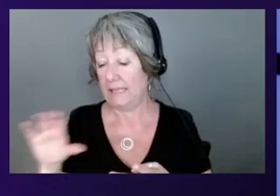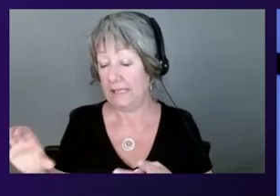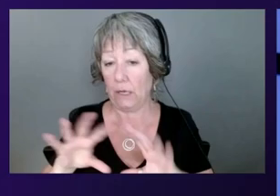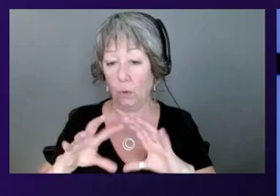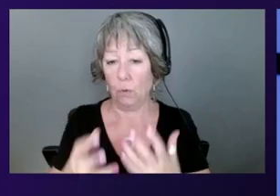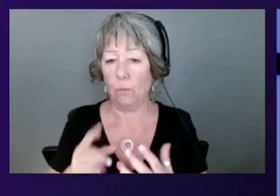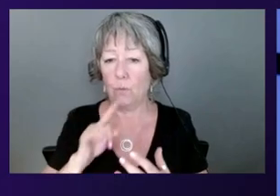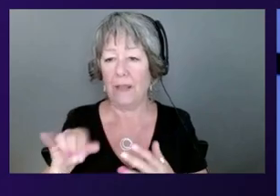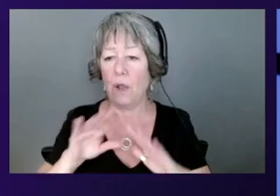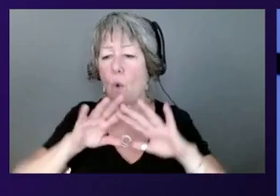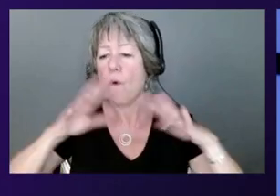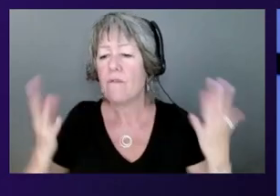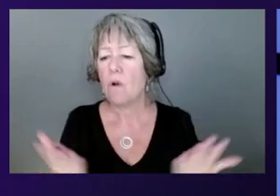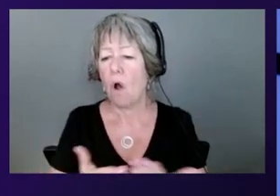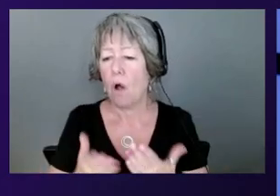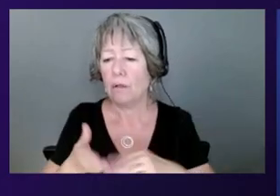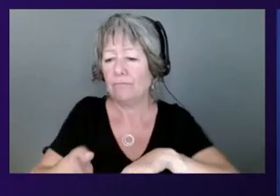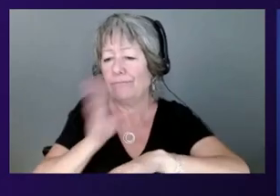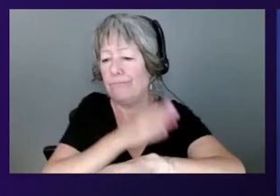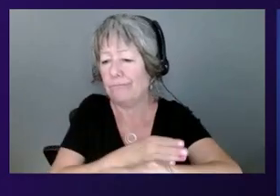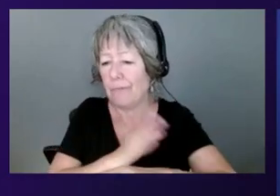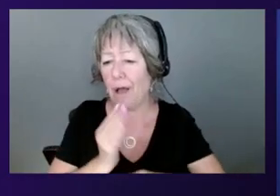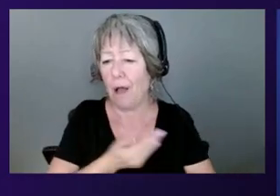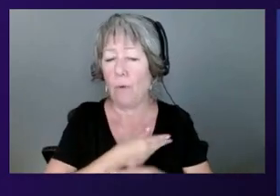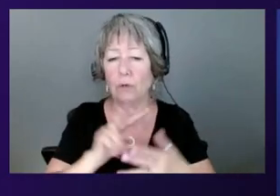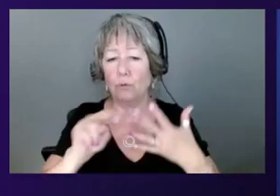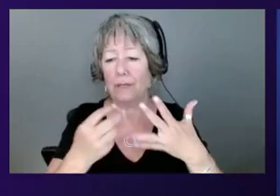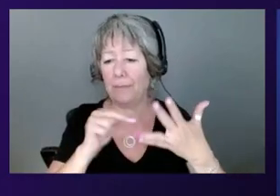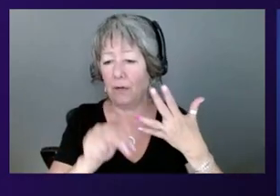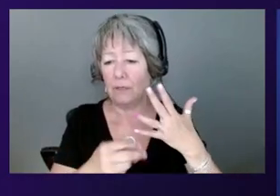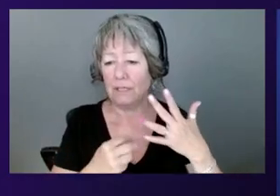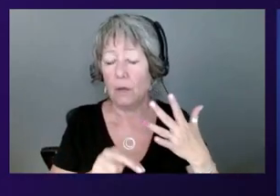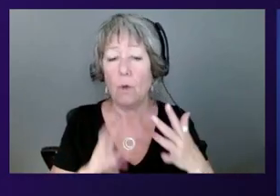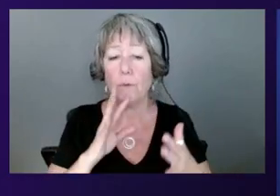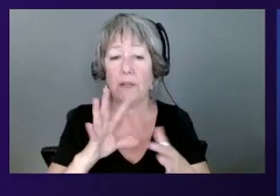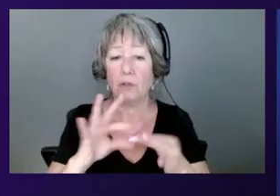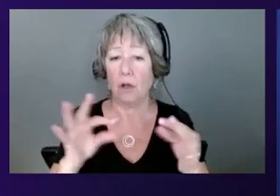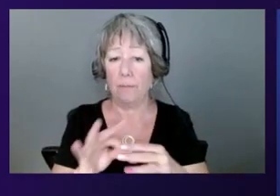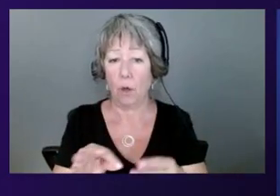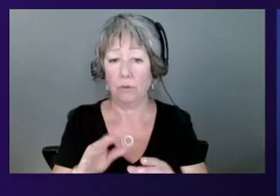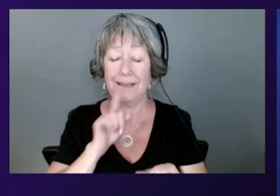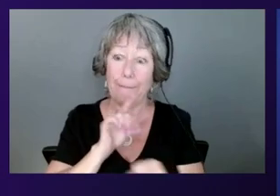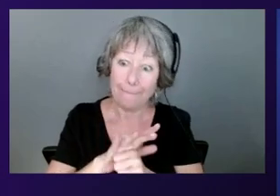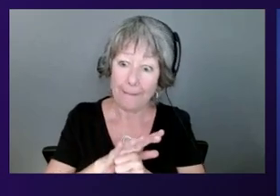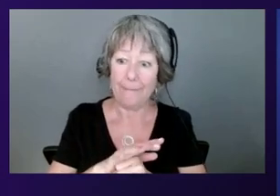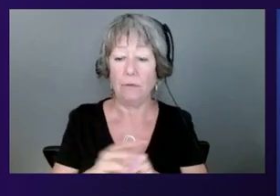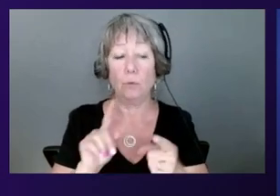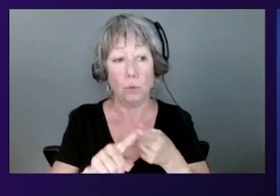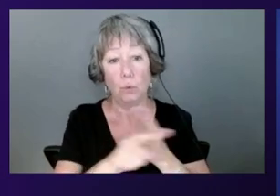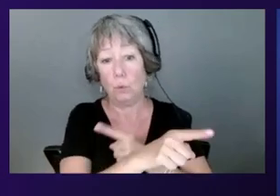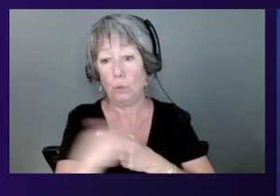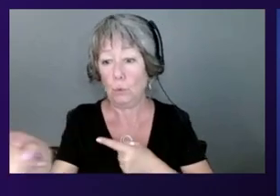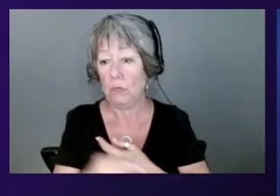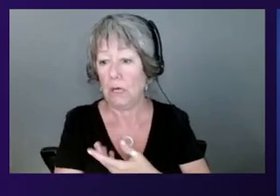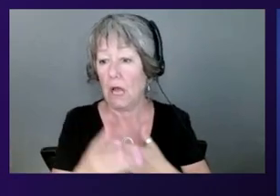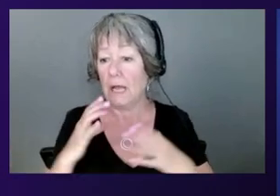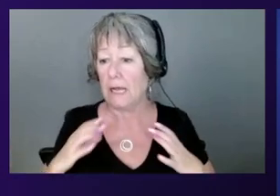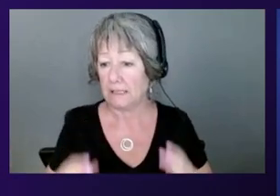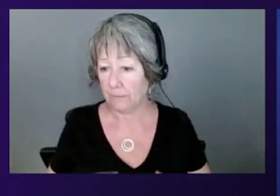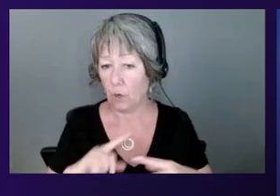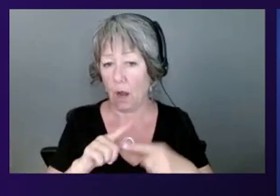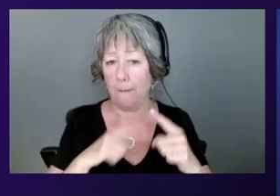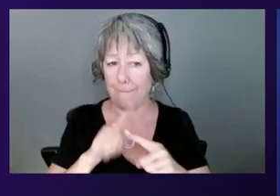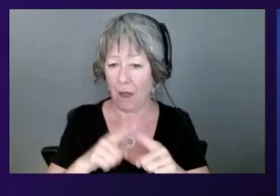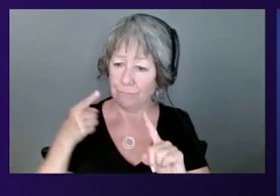that overall transparency. But it's really a commitment. When we talk about transparency, a commitment of transparency to customers and folks who are listening out there to